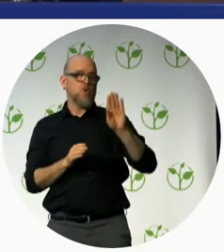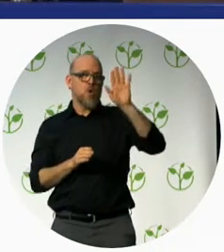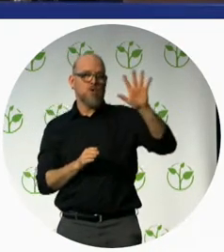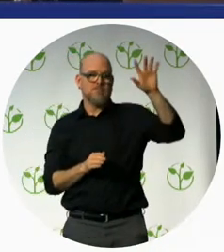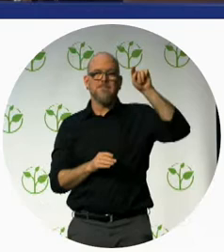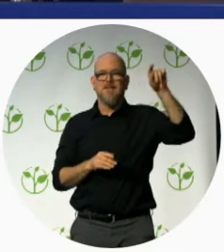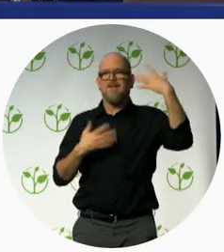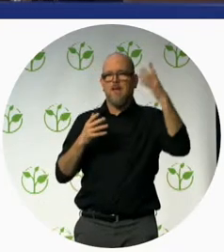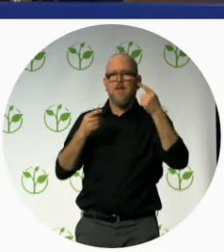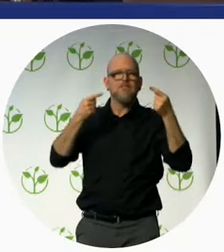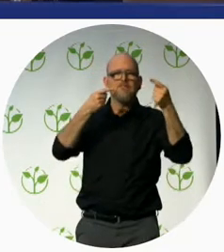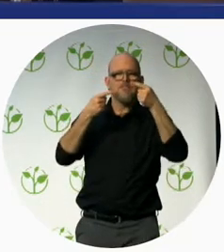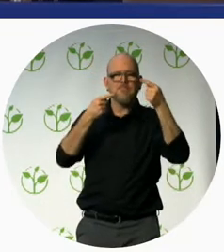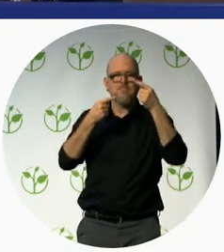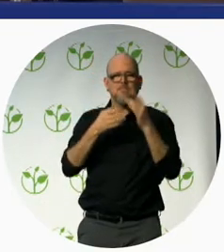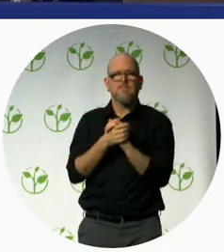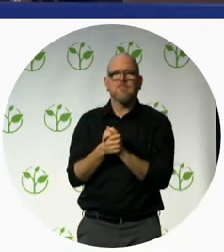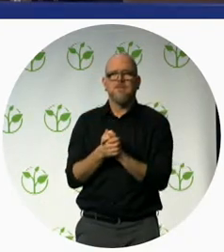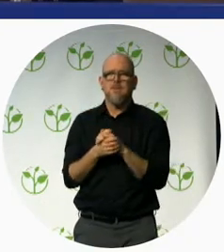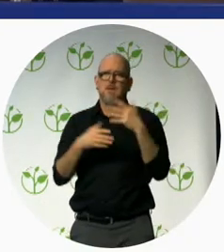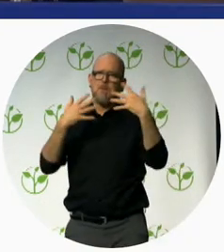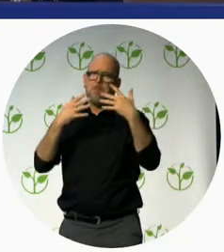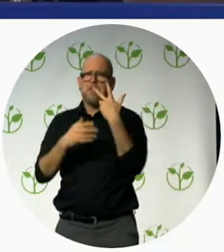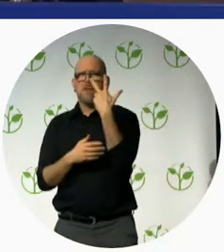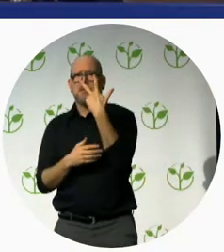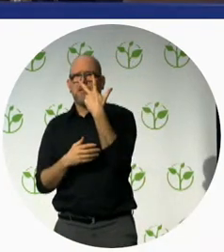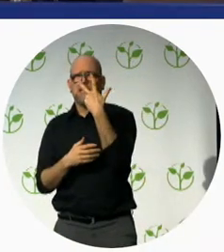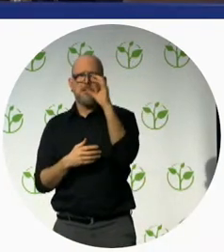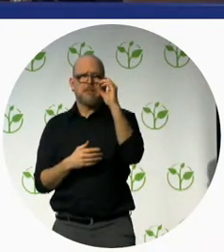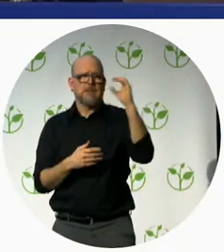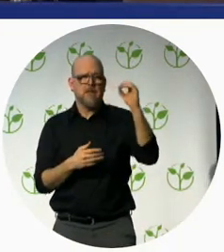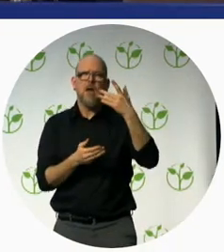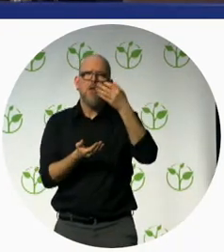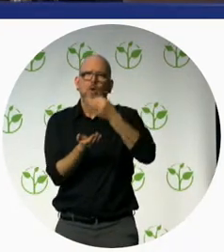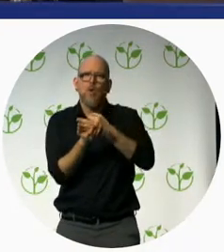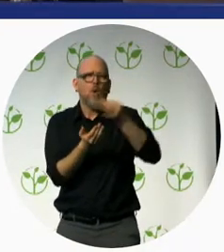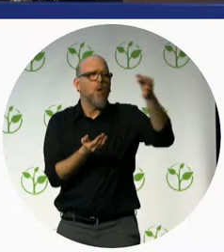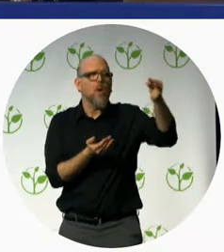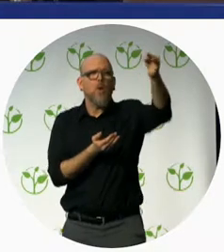we had about 300 villages 70,000 households and half a million population